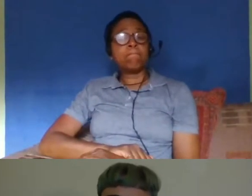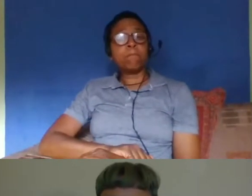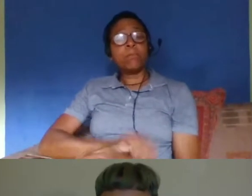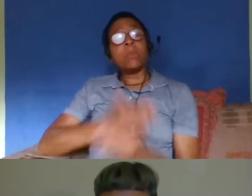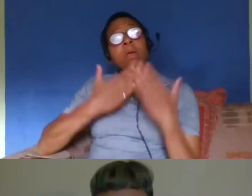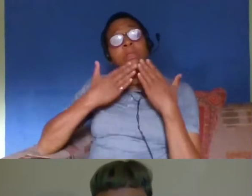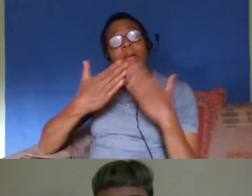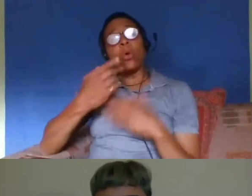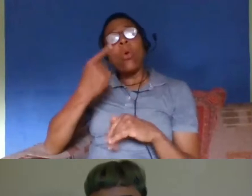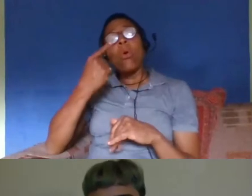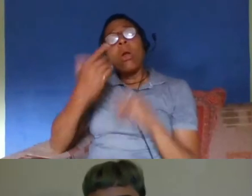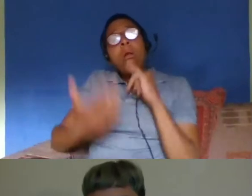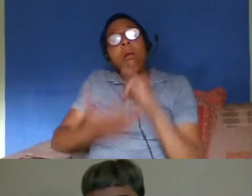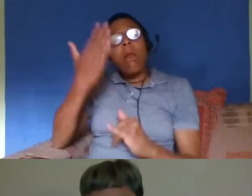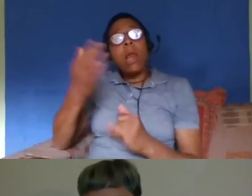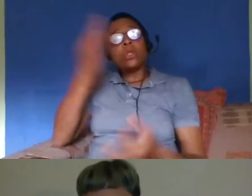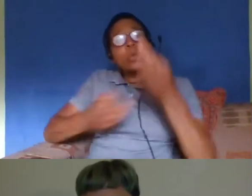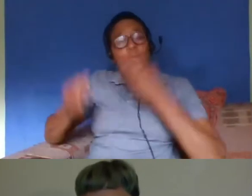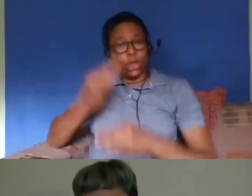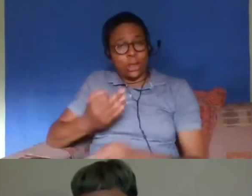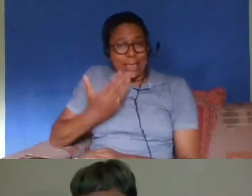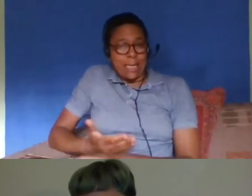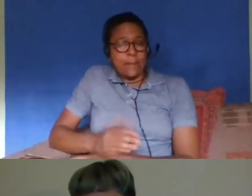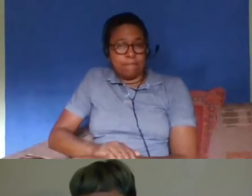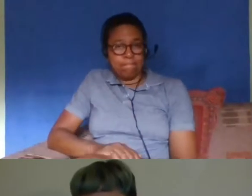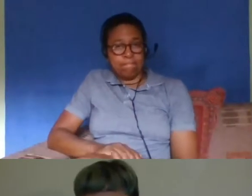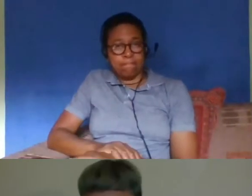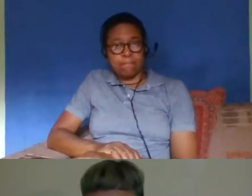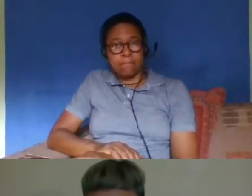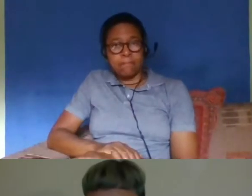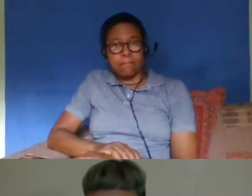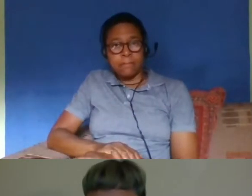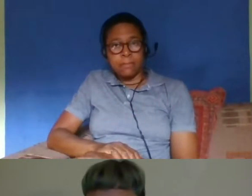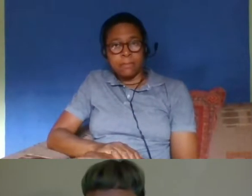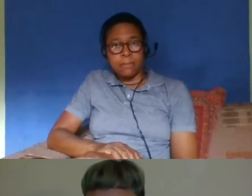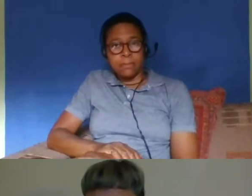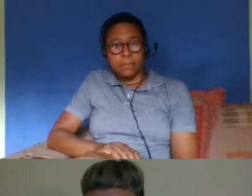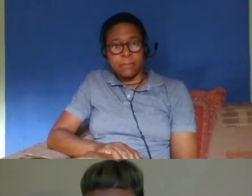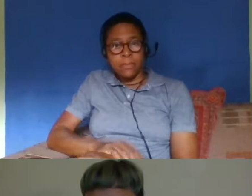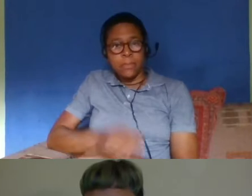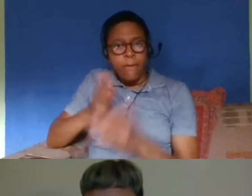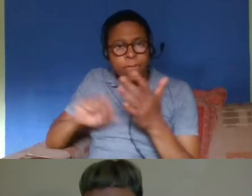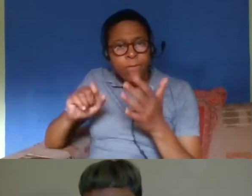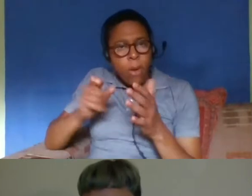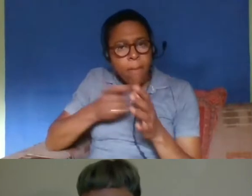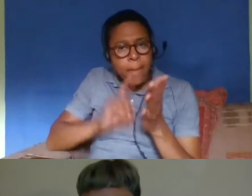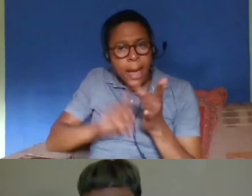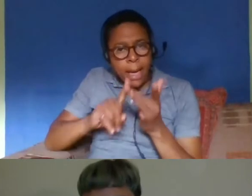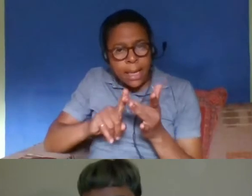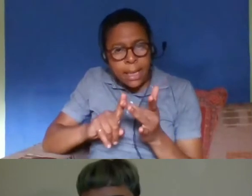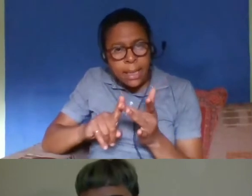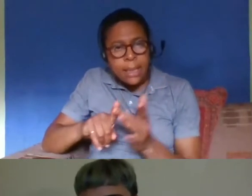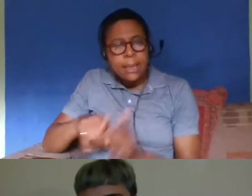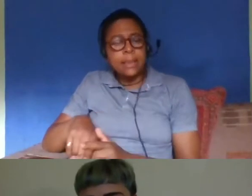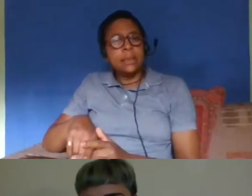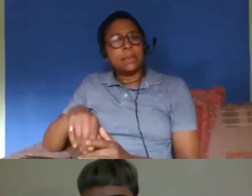uh one last question i'd like to uh see from uh if ali ali would you like to uh speak live on it to put it